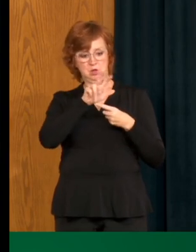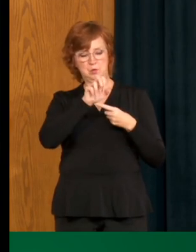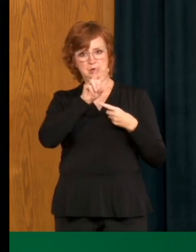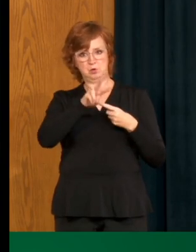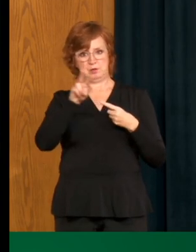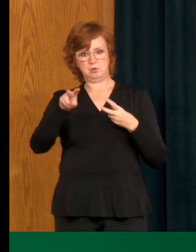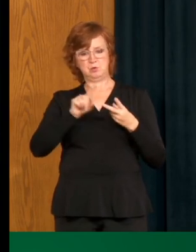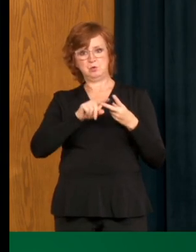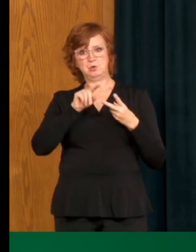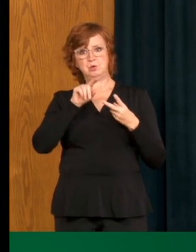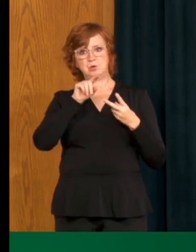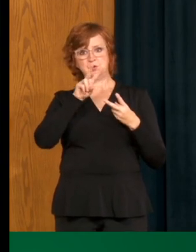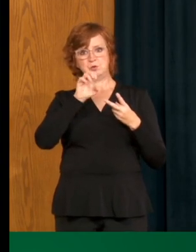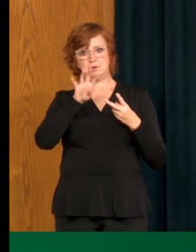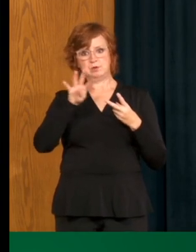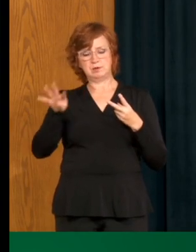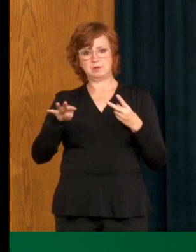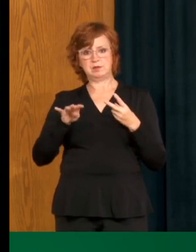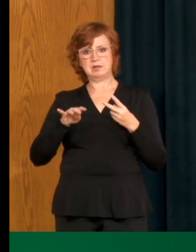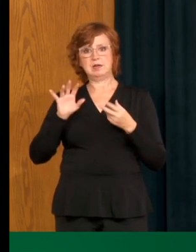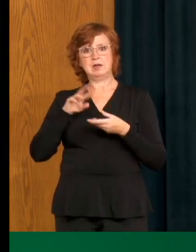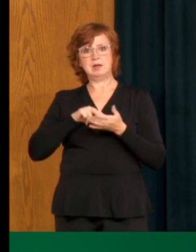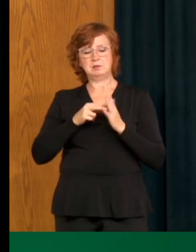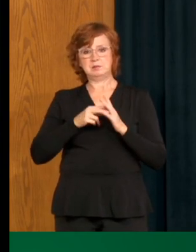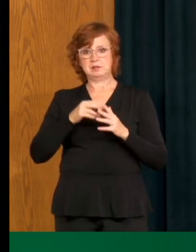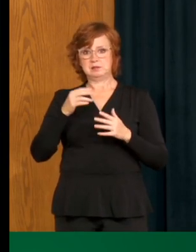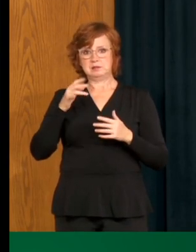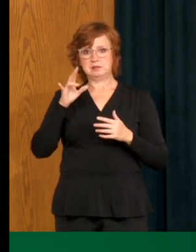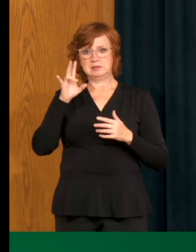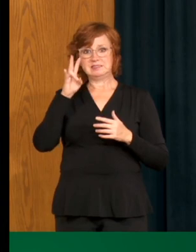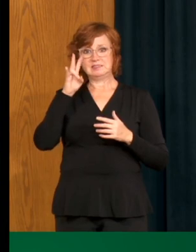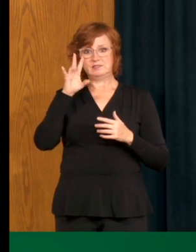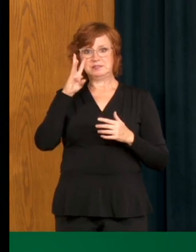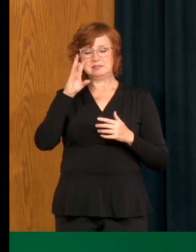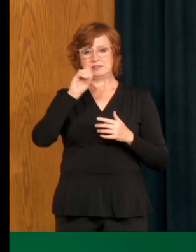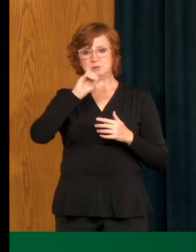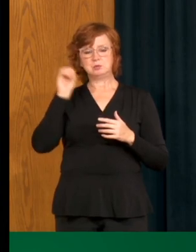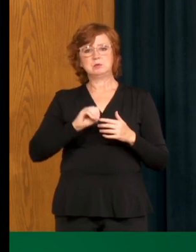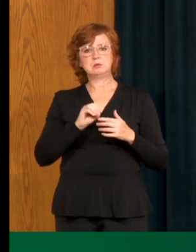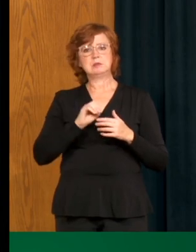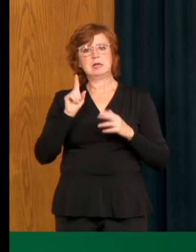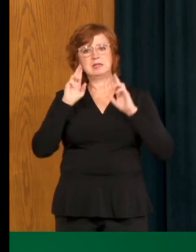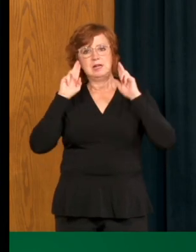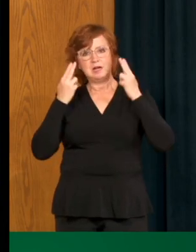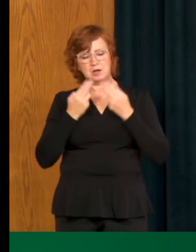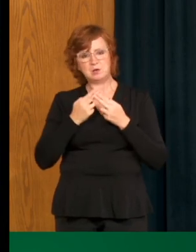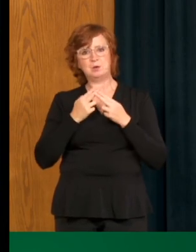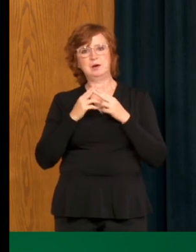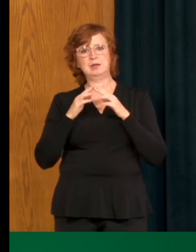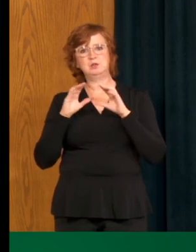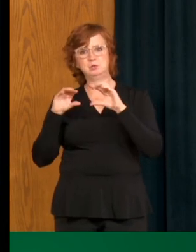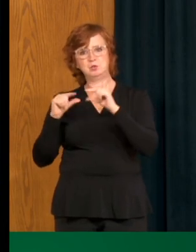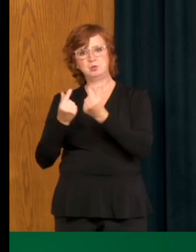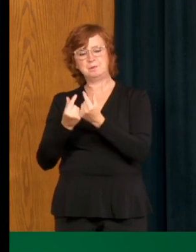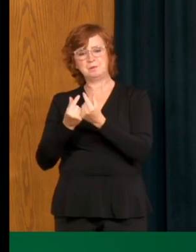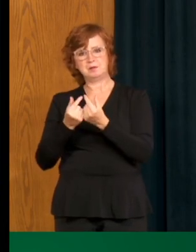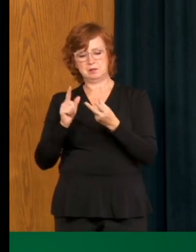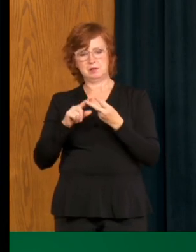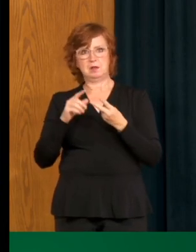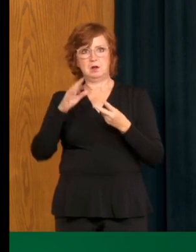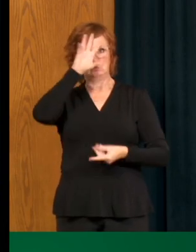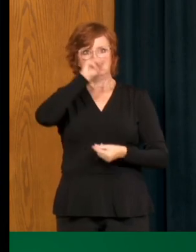That's the 76% of Saskatchewan's cases are in our Hutterite communities. We have about 6,000